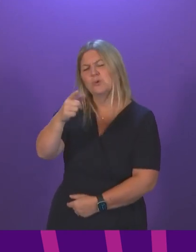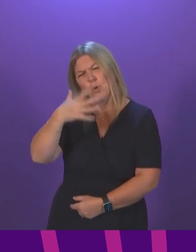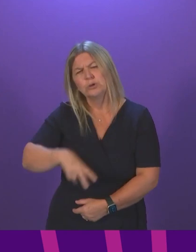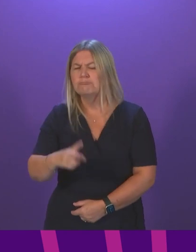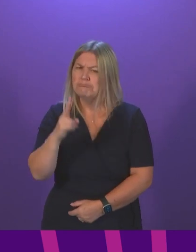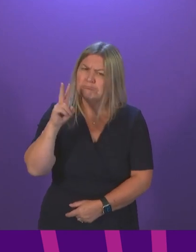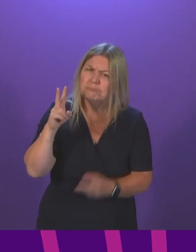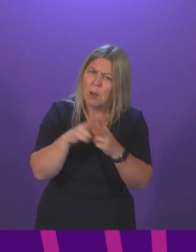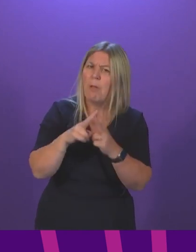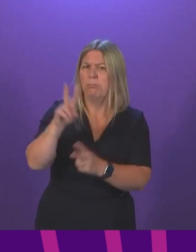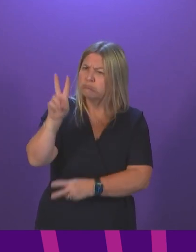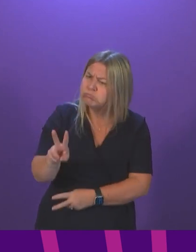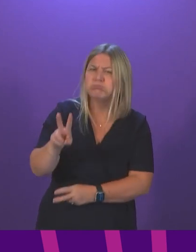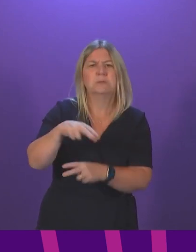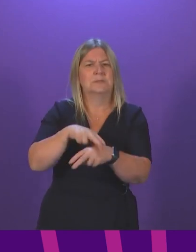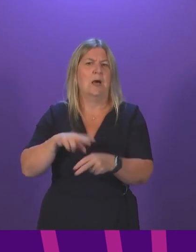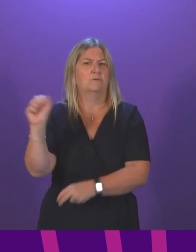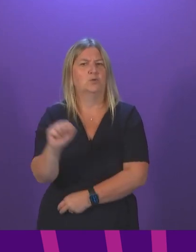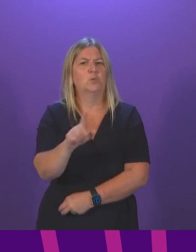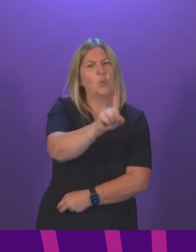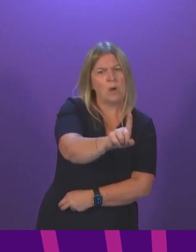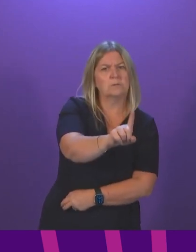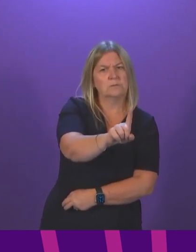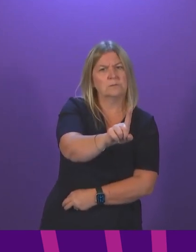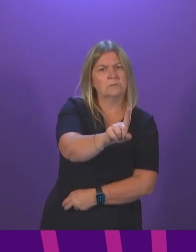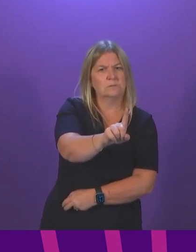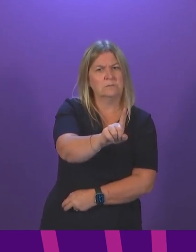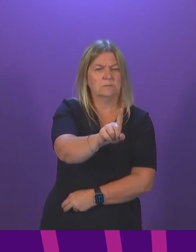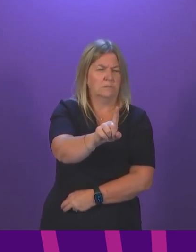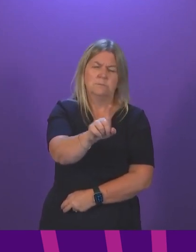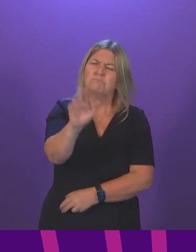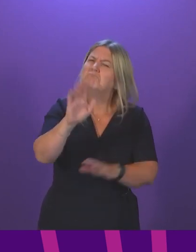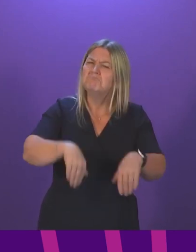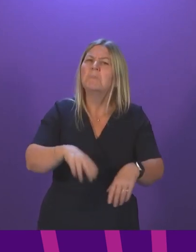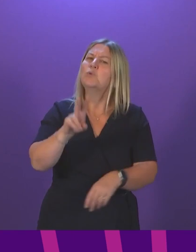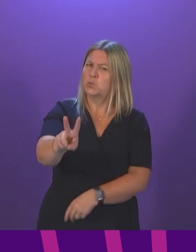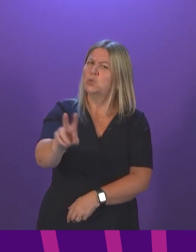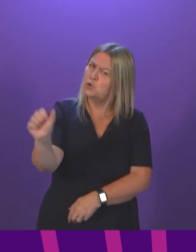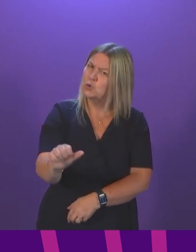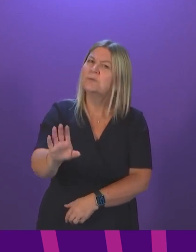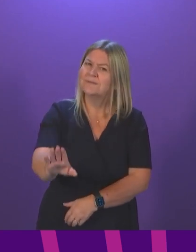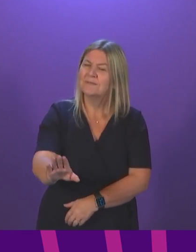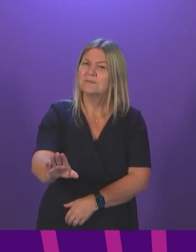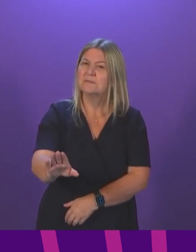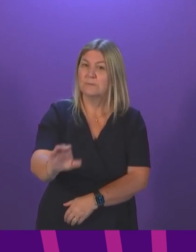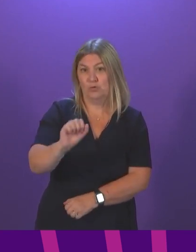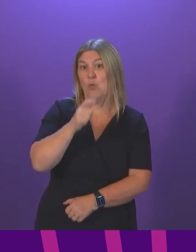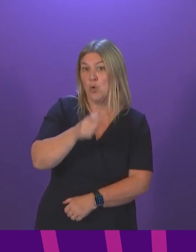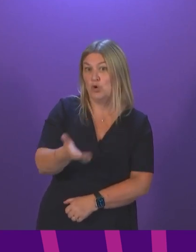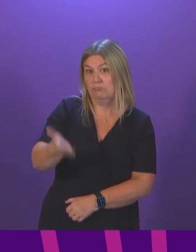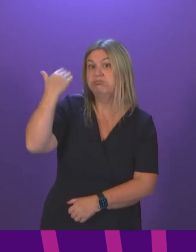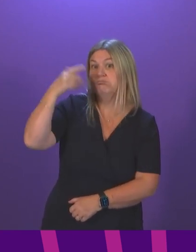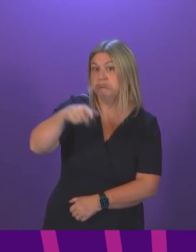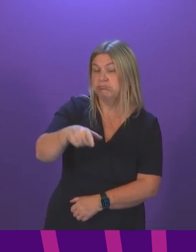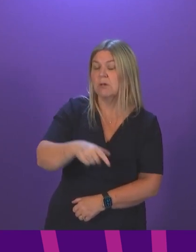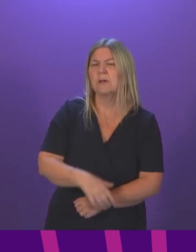be double crewed with at least one member of being a paramedic unless in exceptional circumstances. are her words. In the midst of this crisis in the ambulance service,